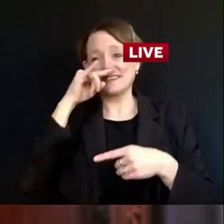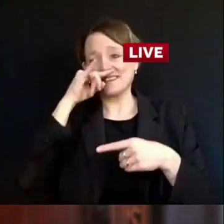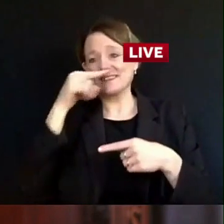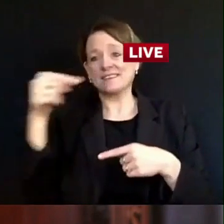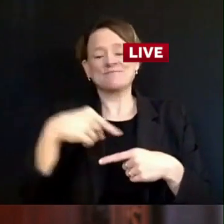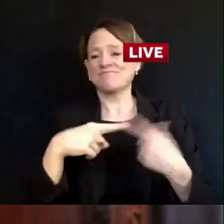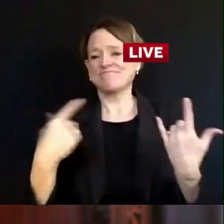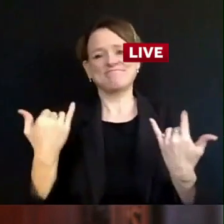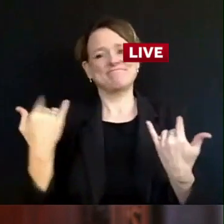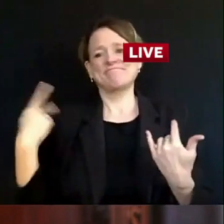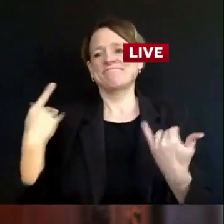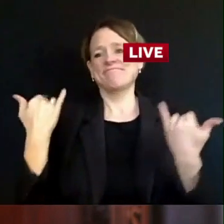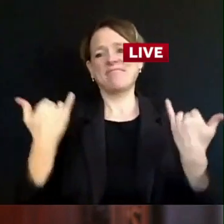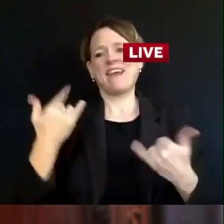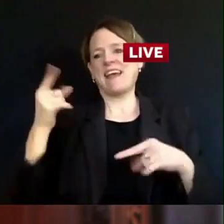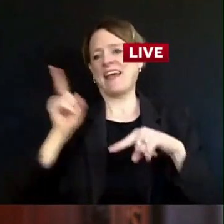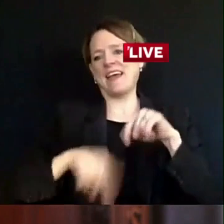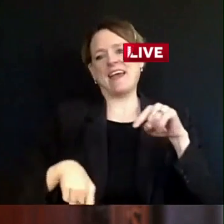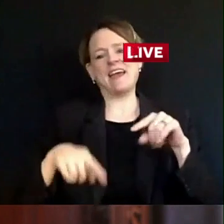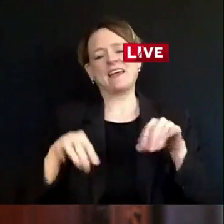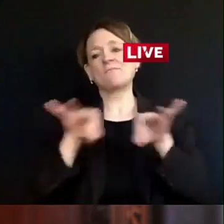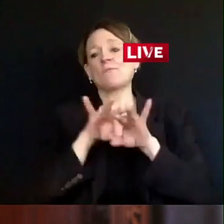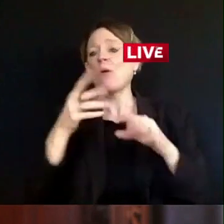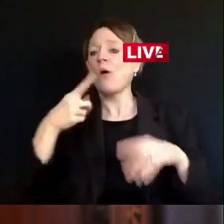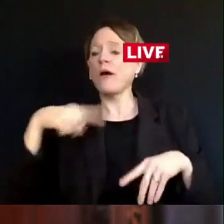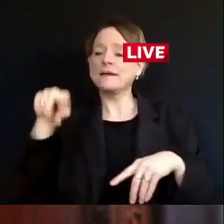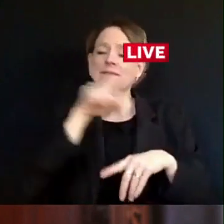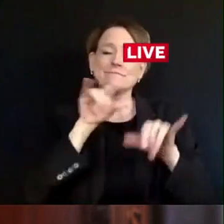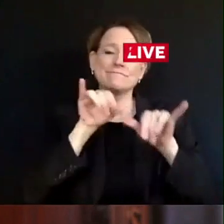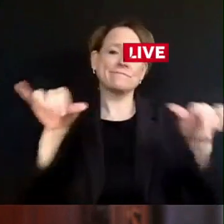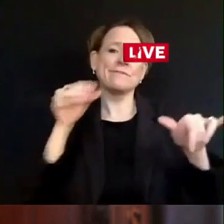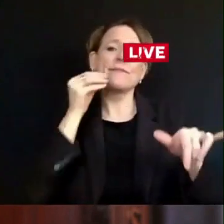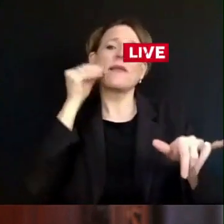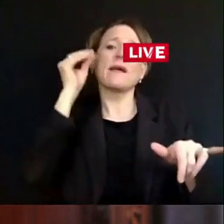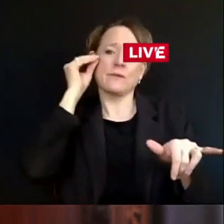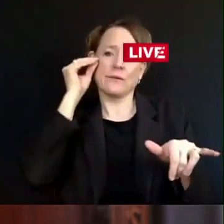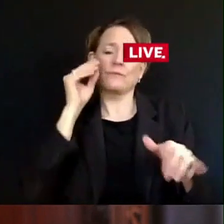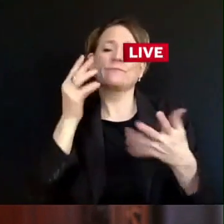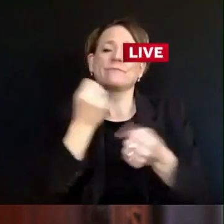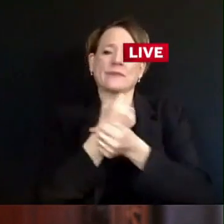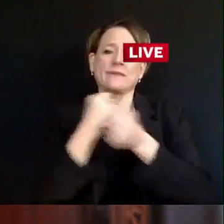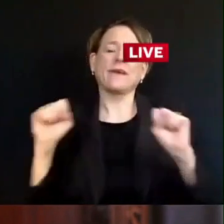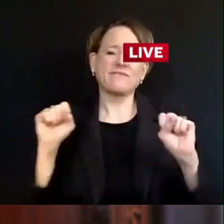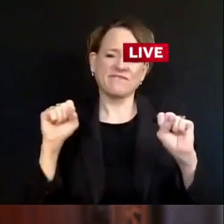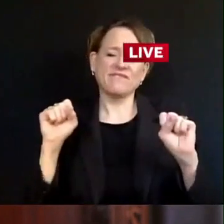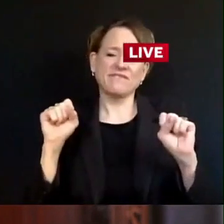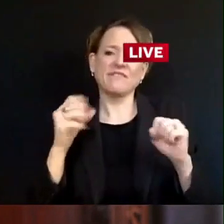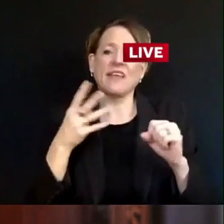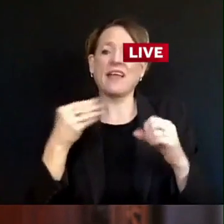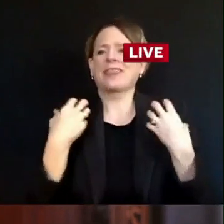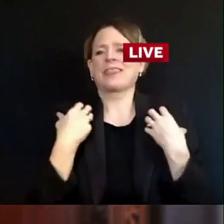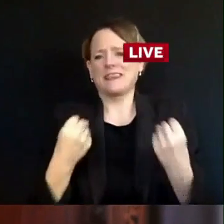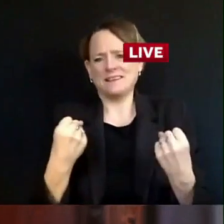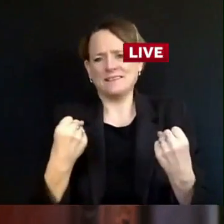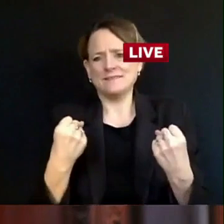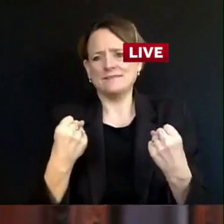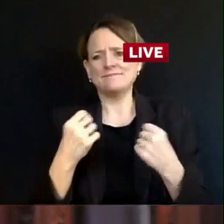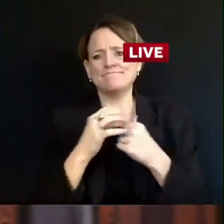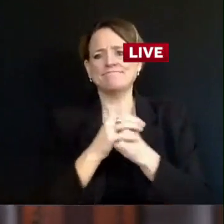at home. With that, I will now turn things over to Secretary-Designee Andrea Palm for her update.